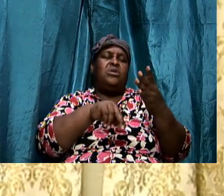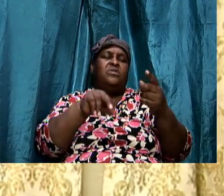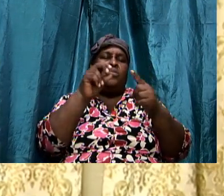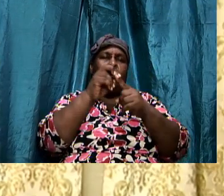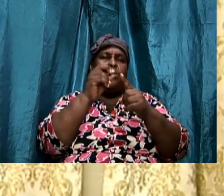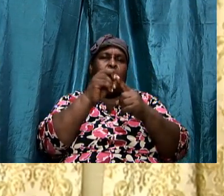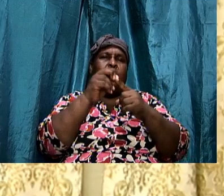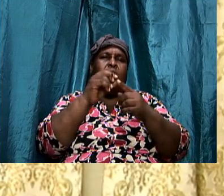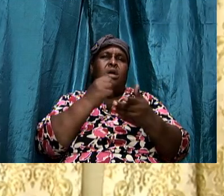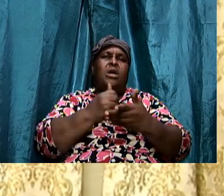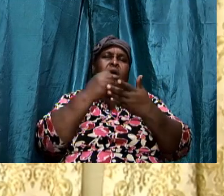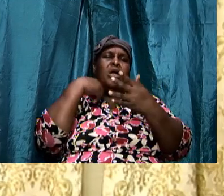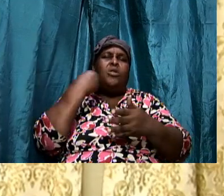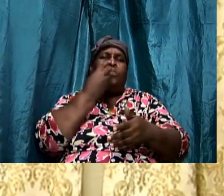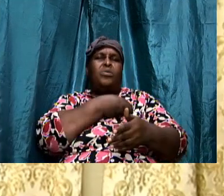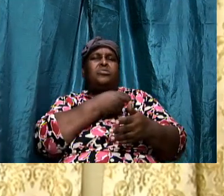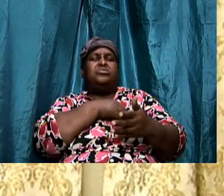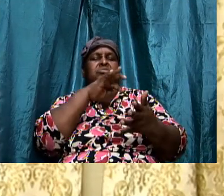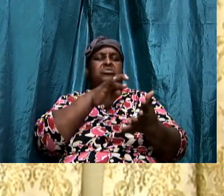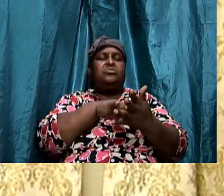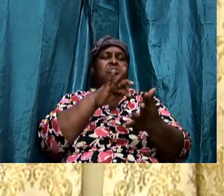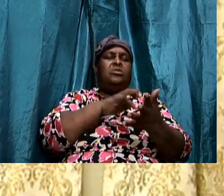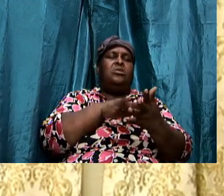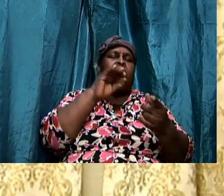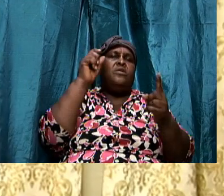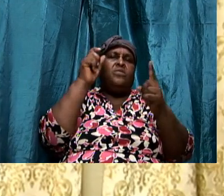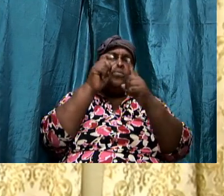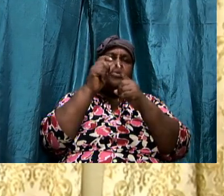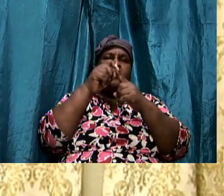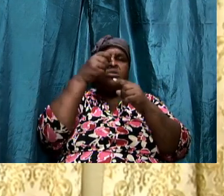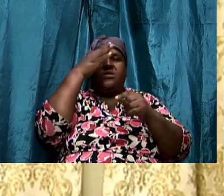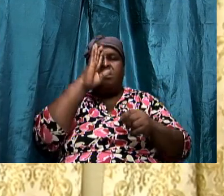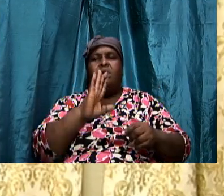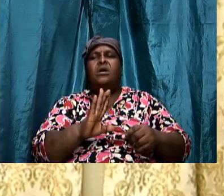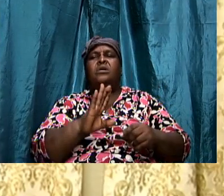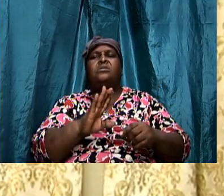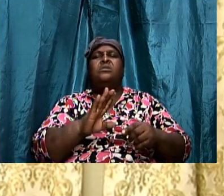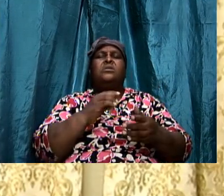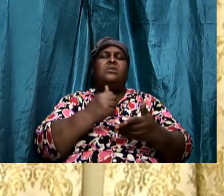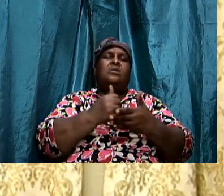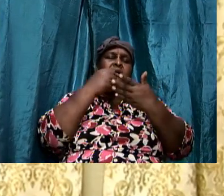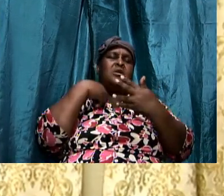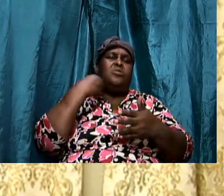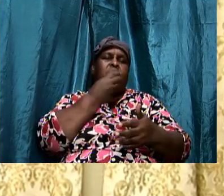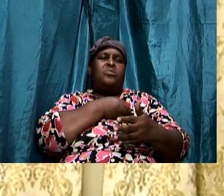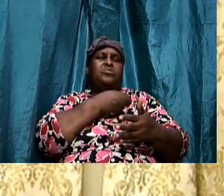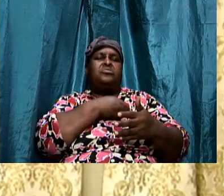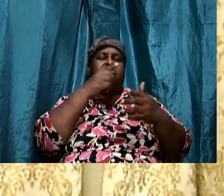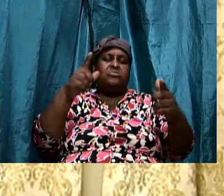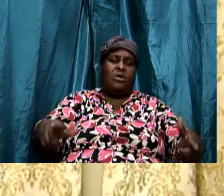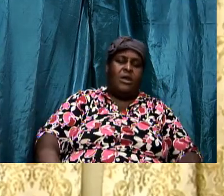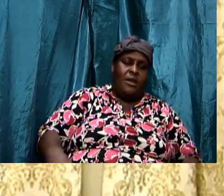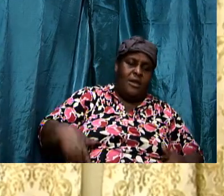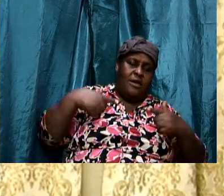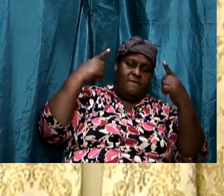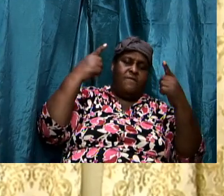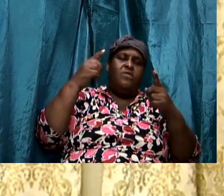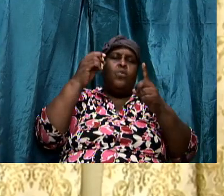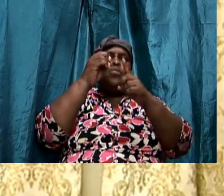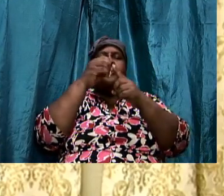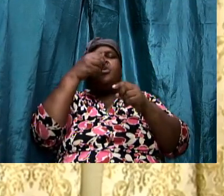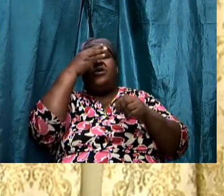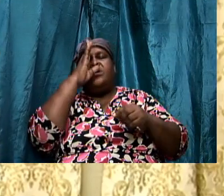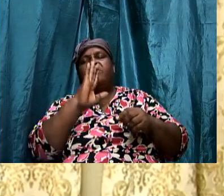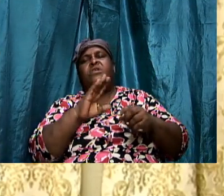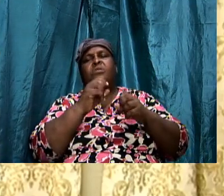God. Help us to study the words, mighty God. And help us to walk in the word. We